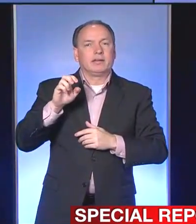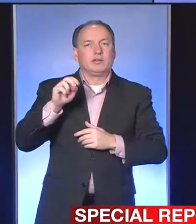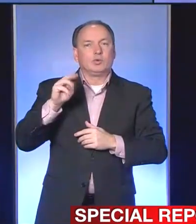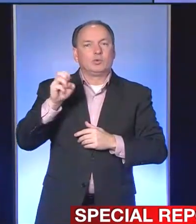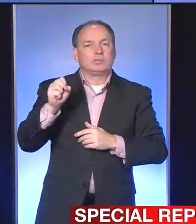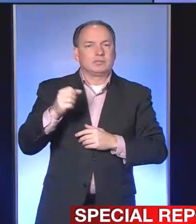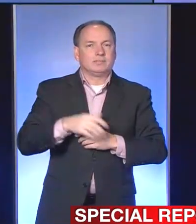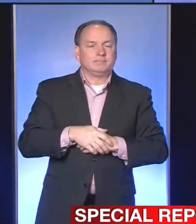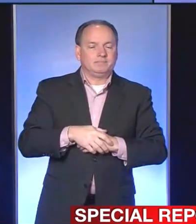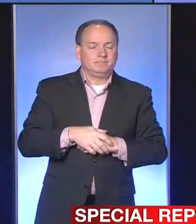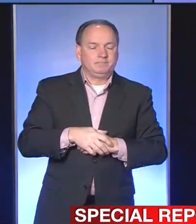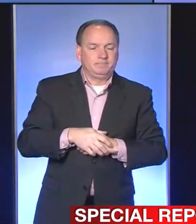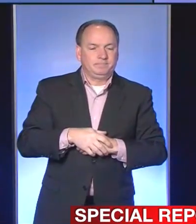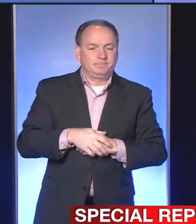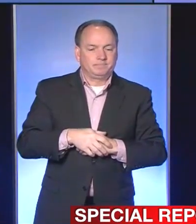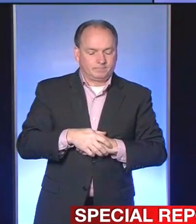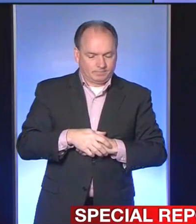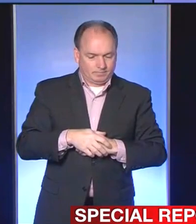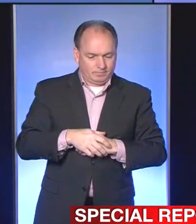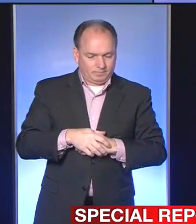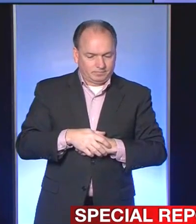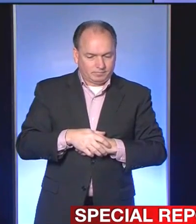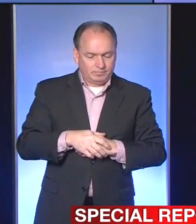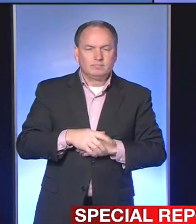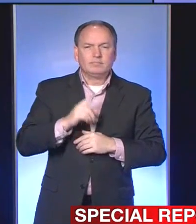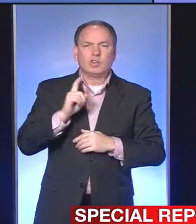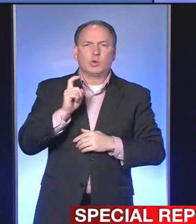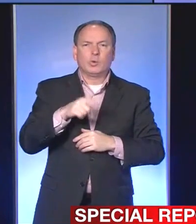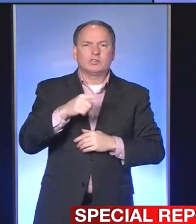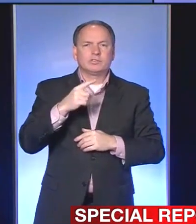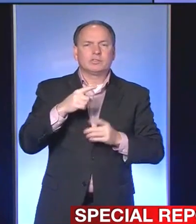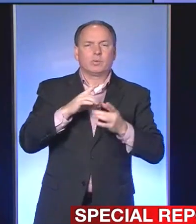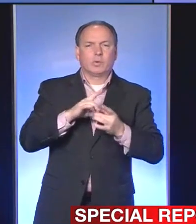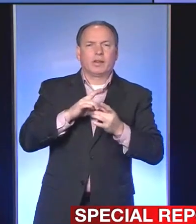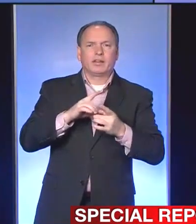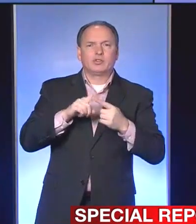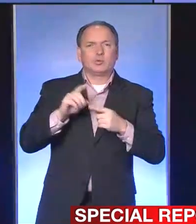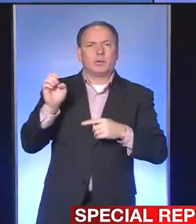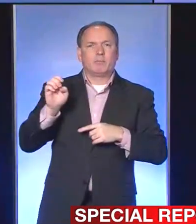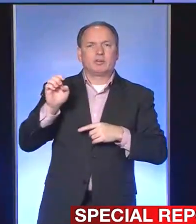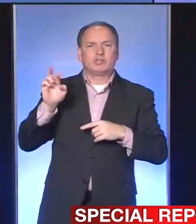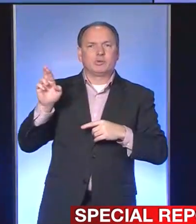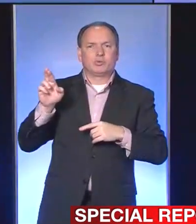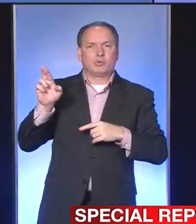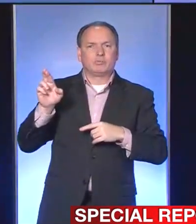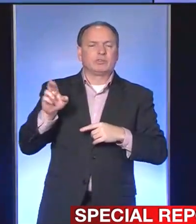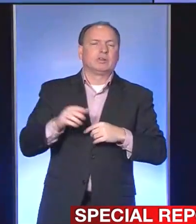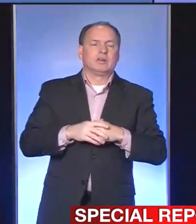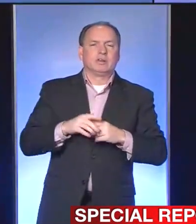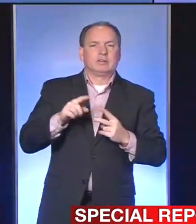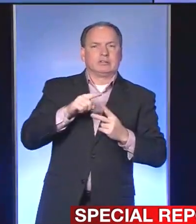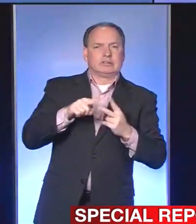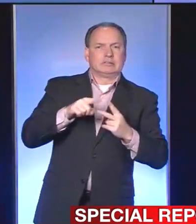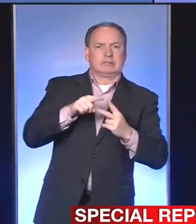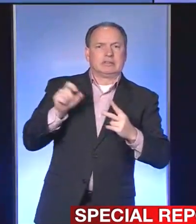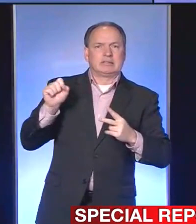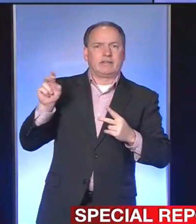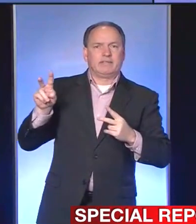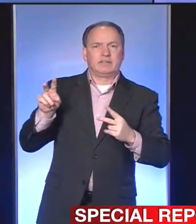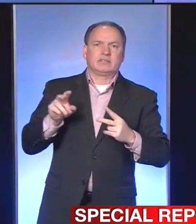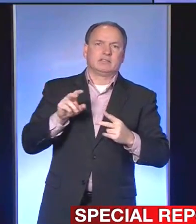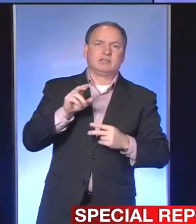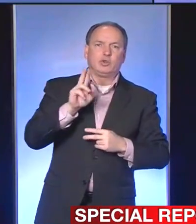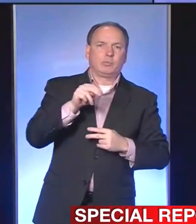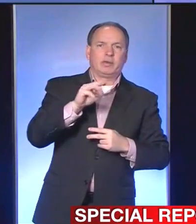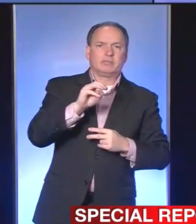Hi, a question for Ms. Shears and Mr. Jones regarding emergency rooms at AHN St. Vincent at UPSC Emmett. Wondering what